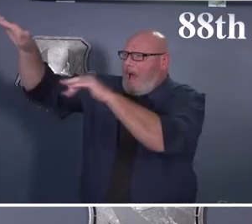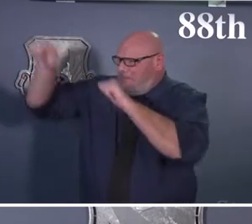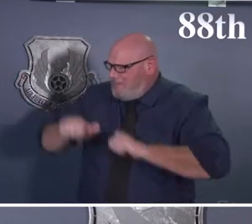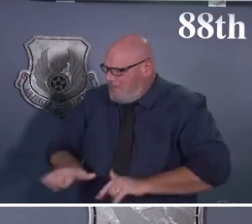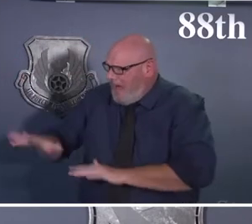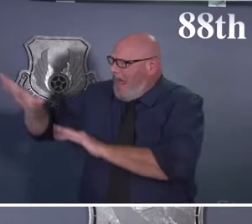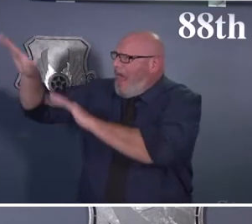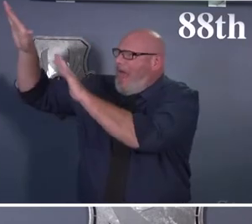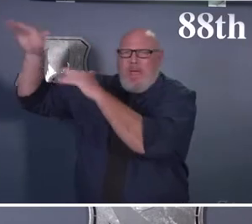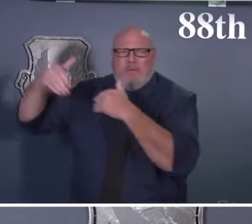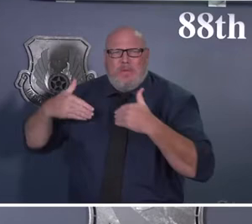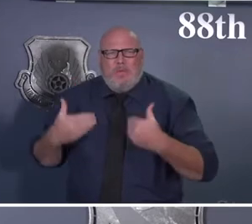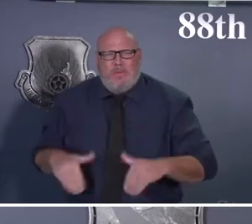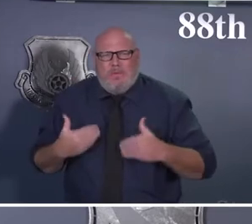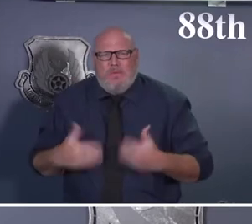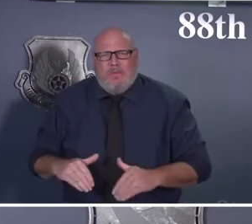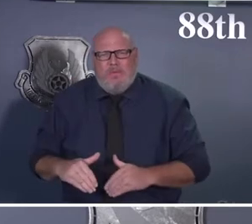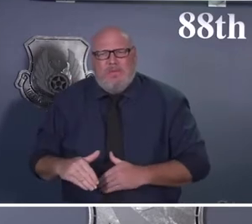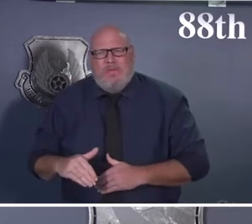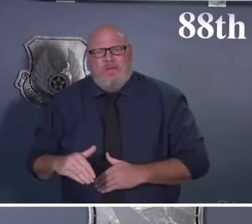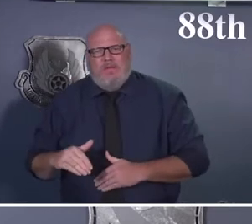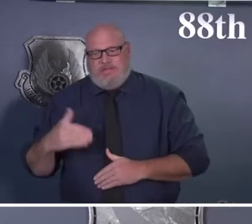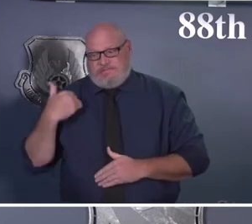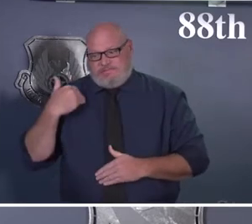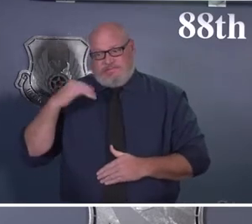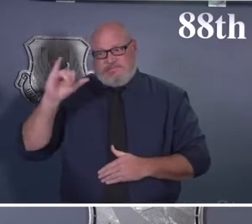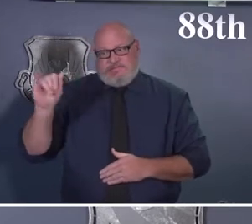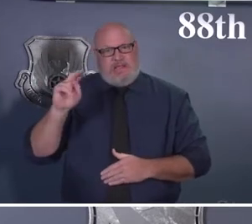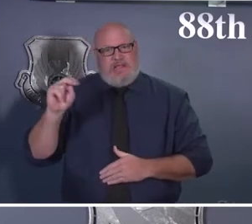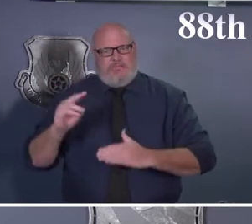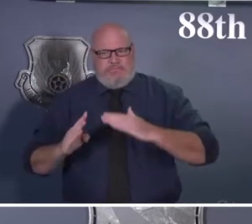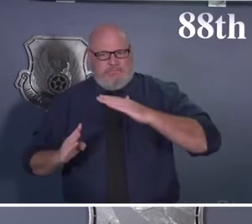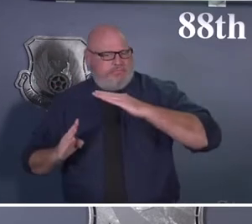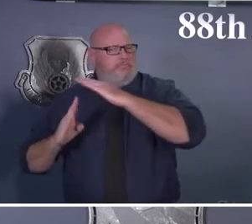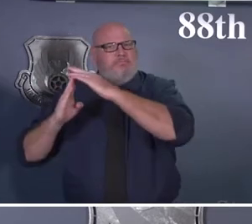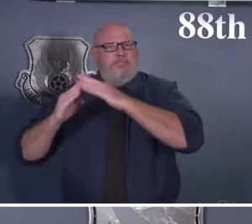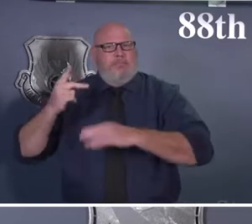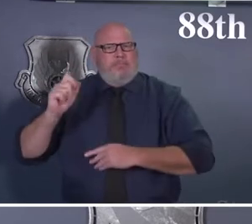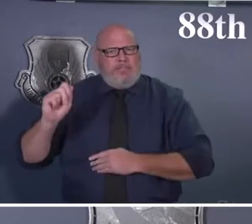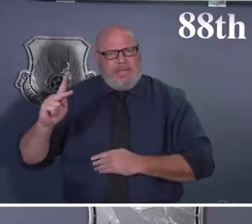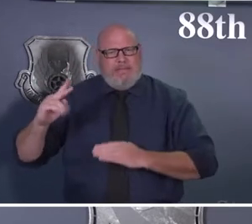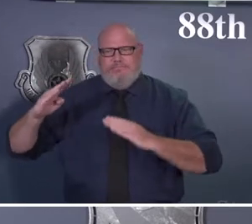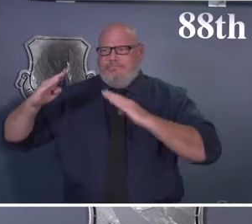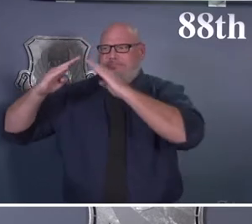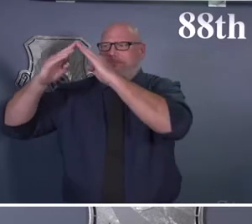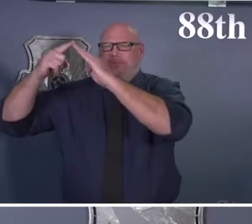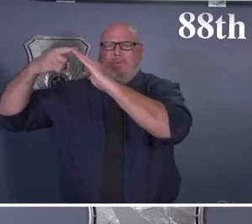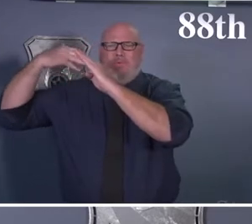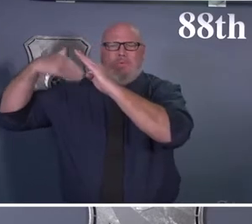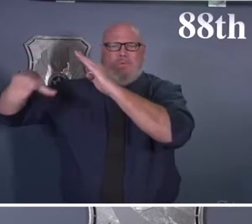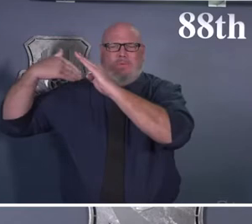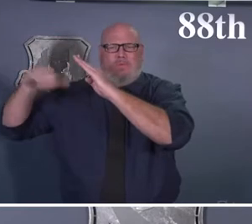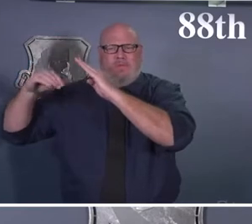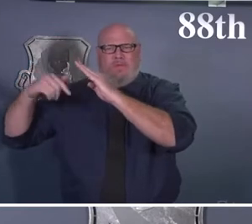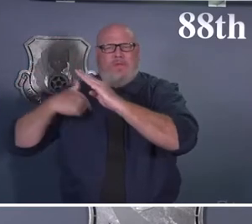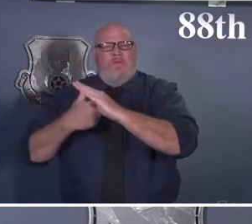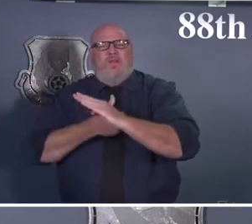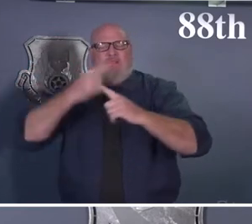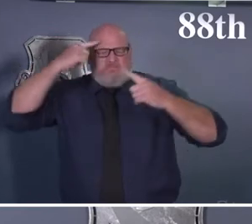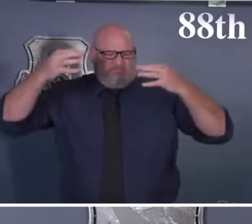that Omicron variant. And that's why early January I declared Health Protection Condition Delta. And it was based off of those four